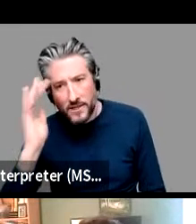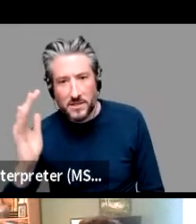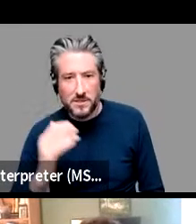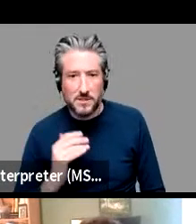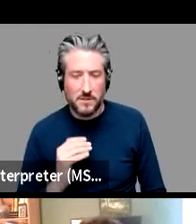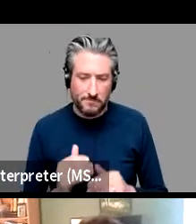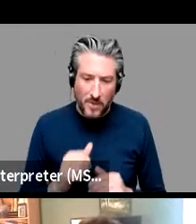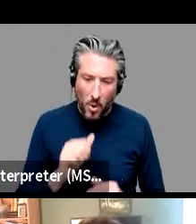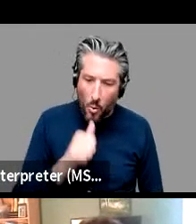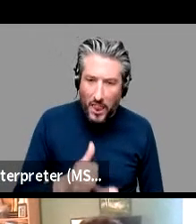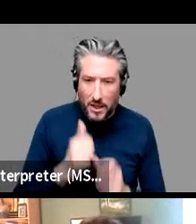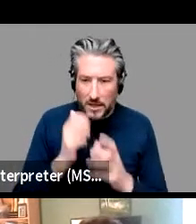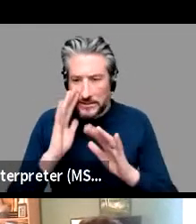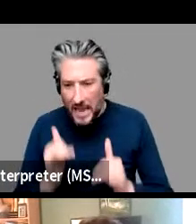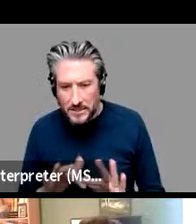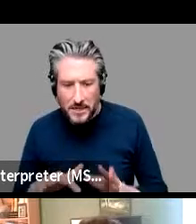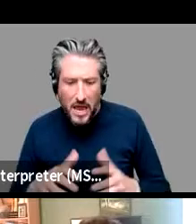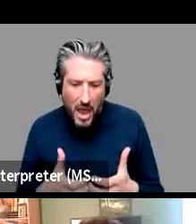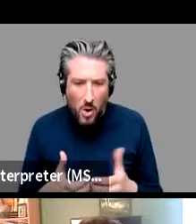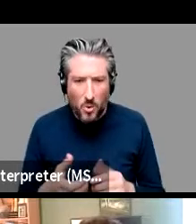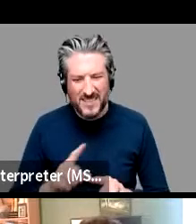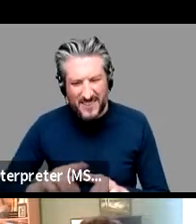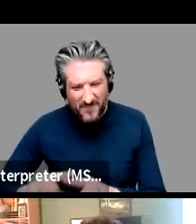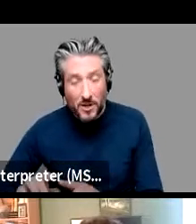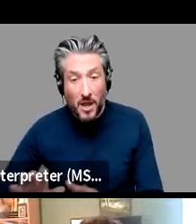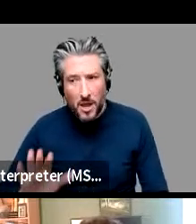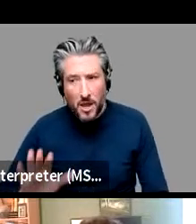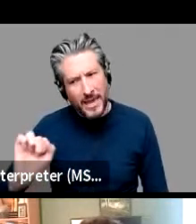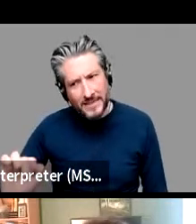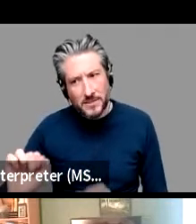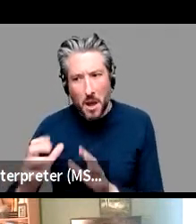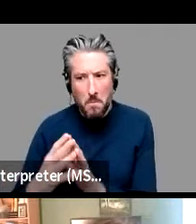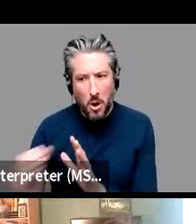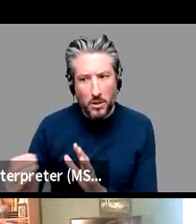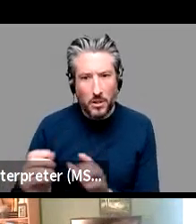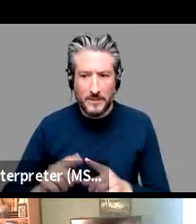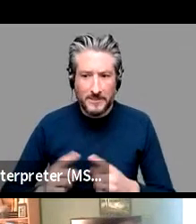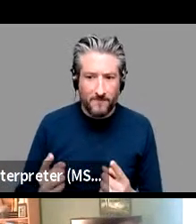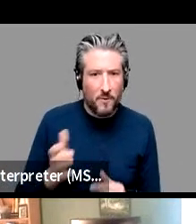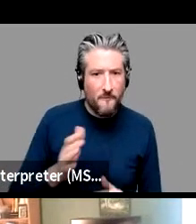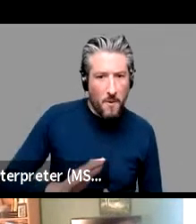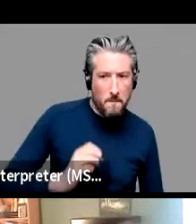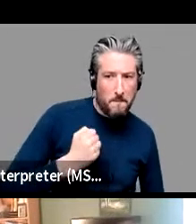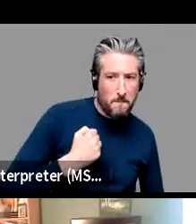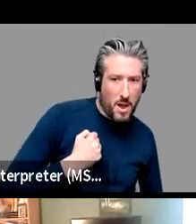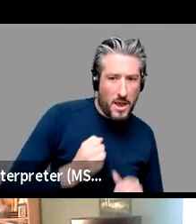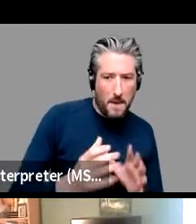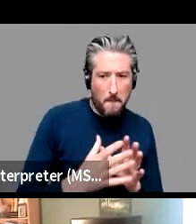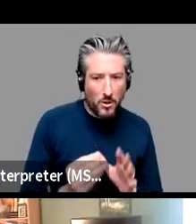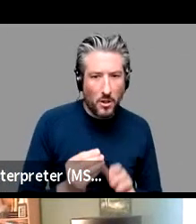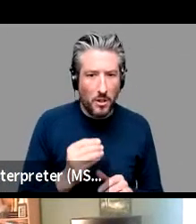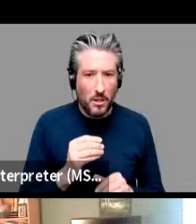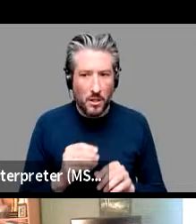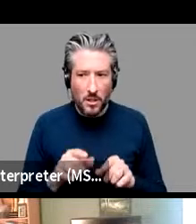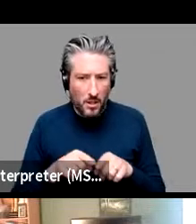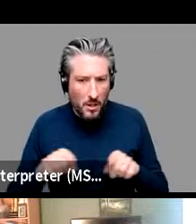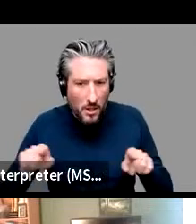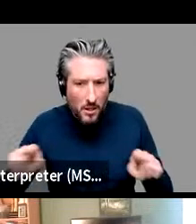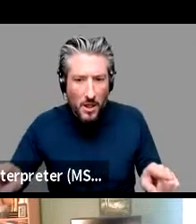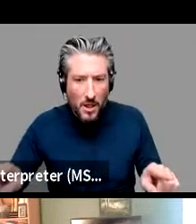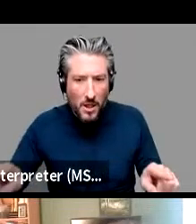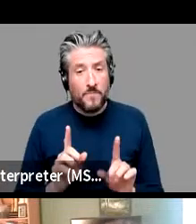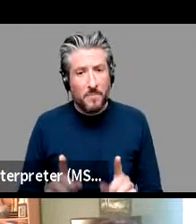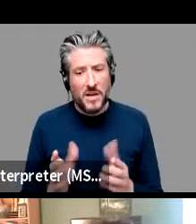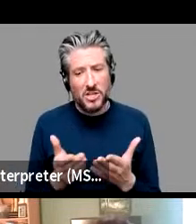testing that although the model is very different from what i would um i would adopt so i don't think i think generally there has been the case